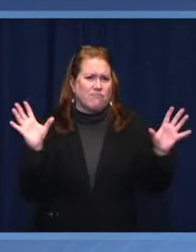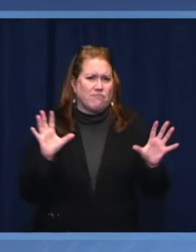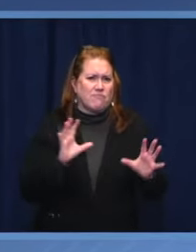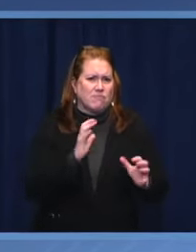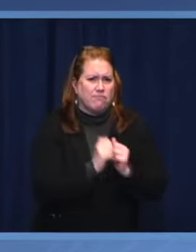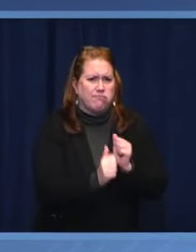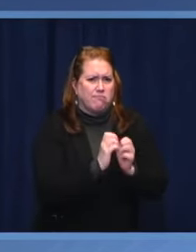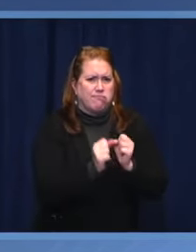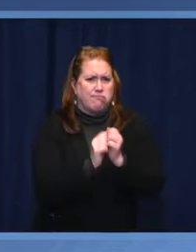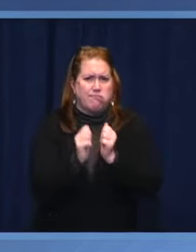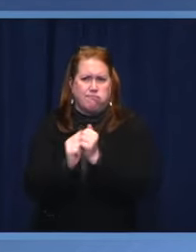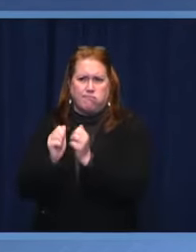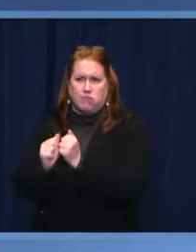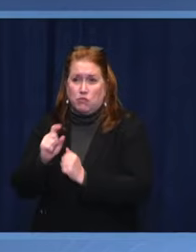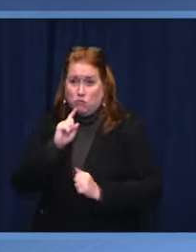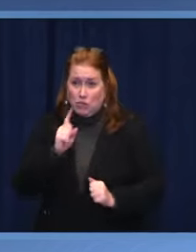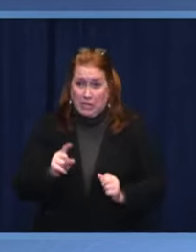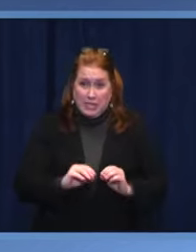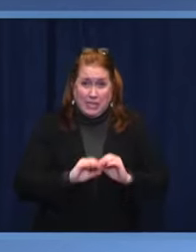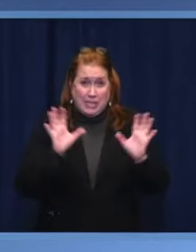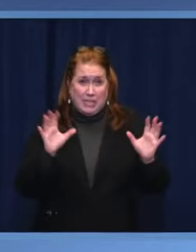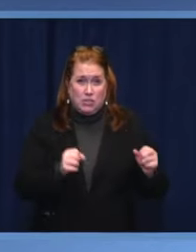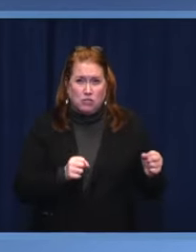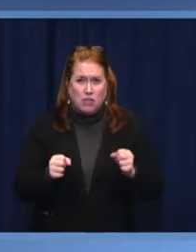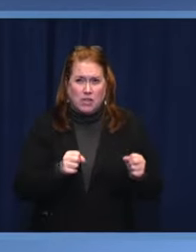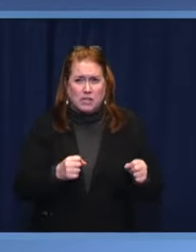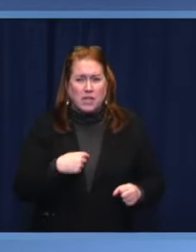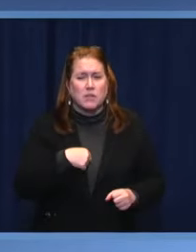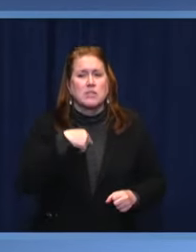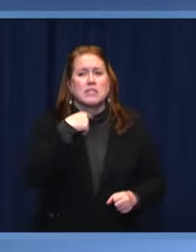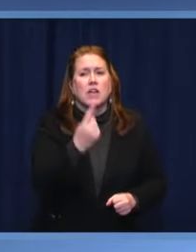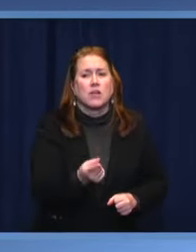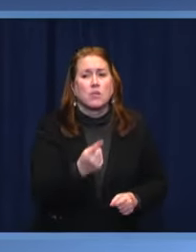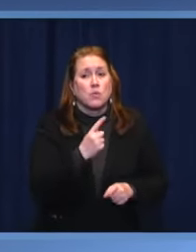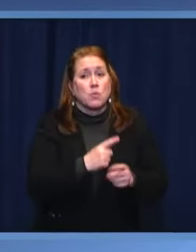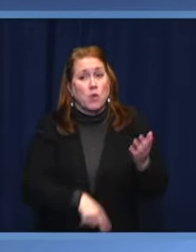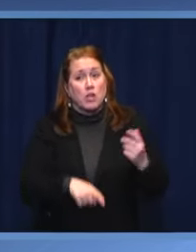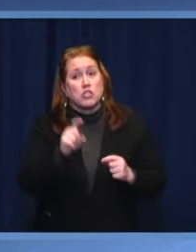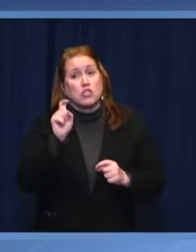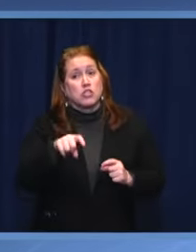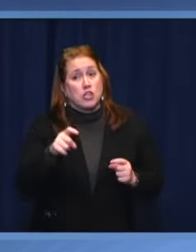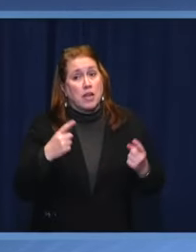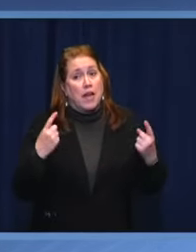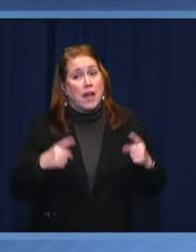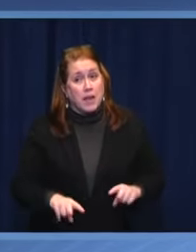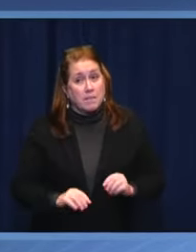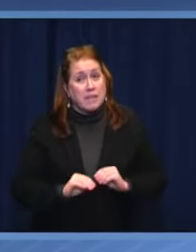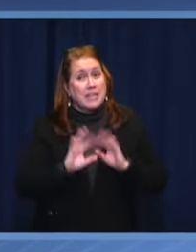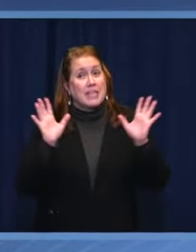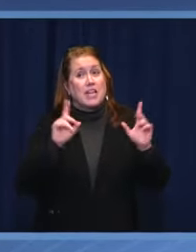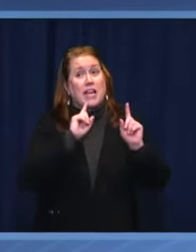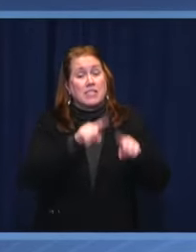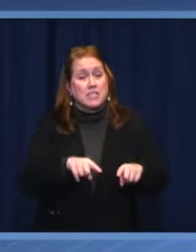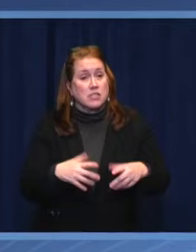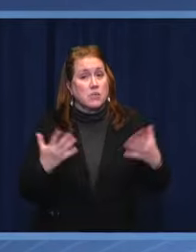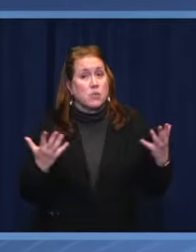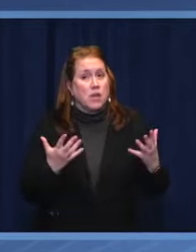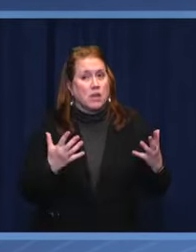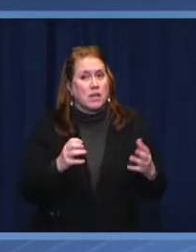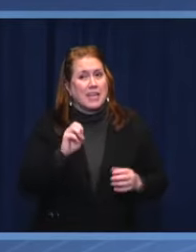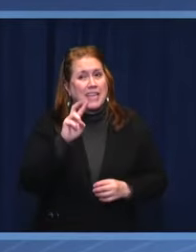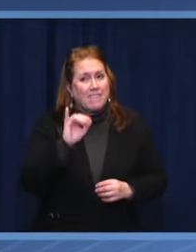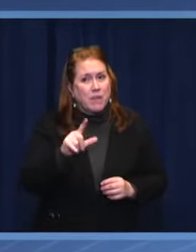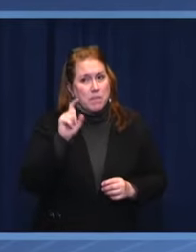such a clear strategy? I will tell you what it should be. Clear answer. Evil must